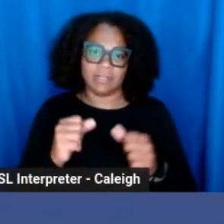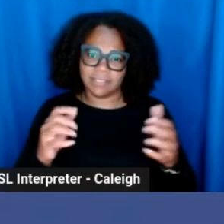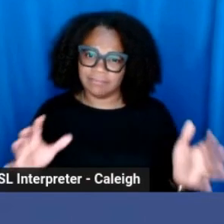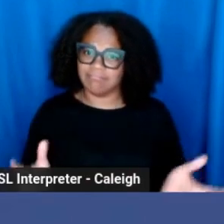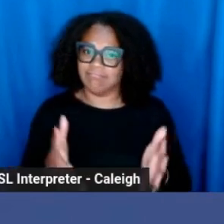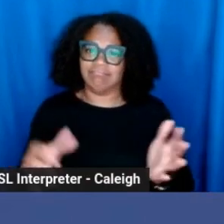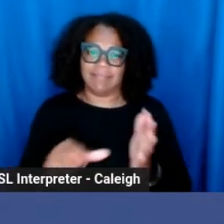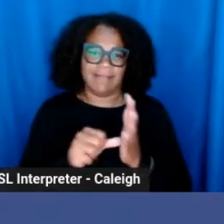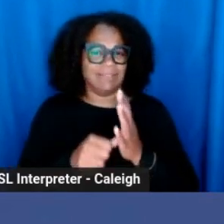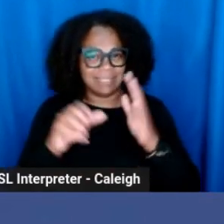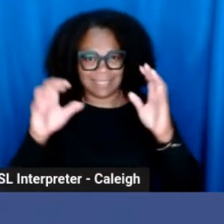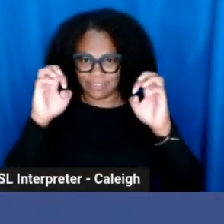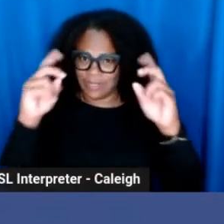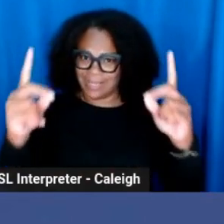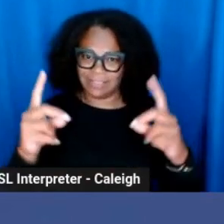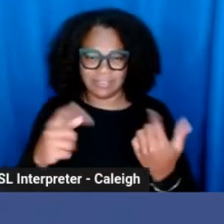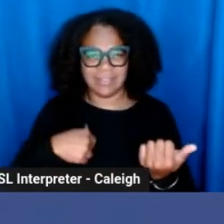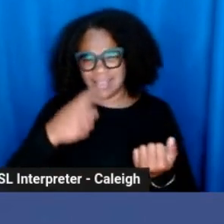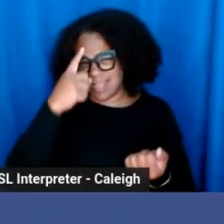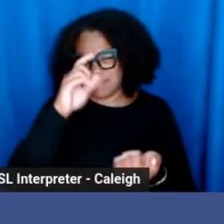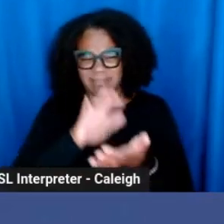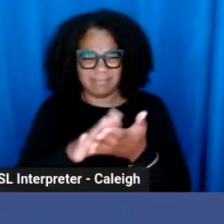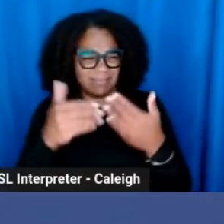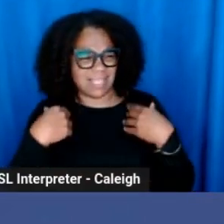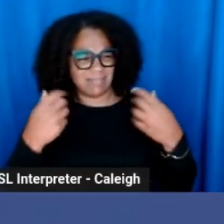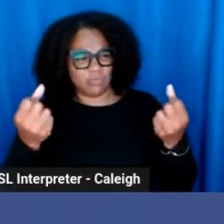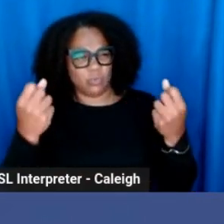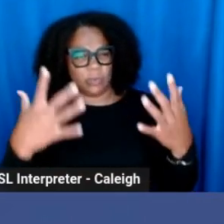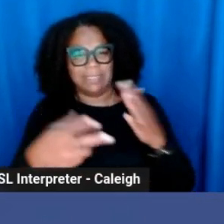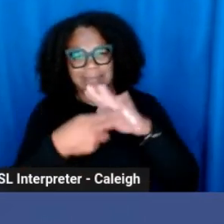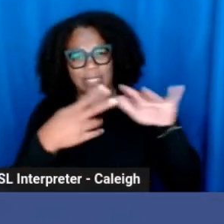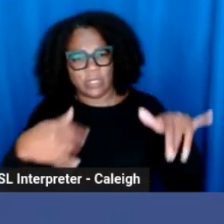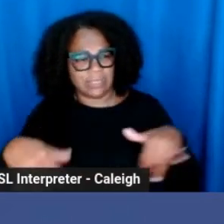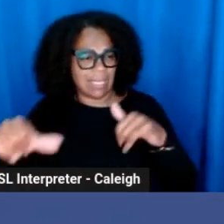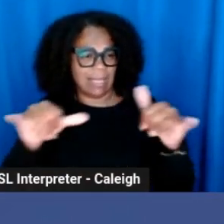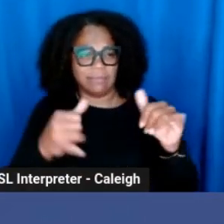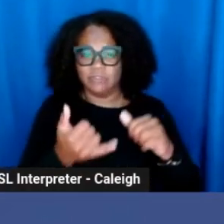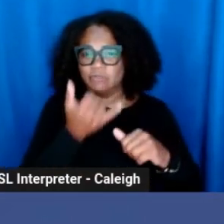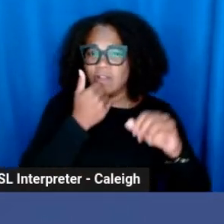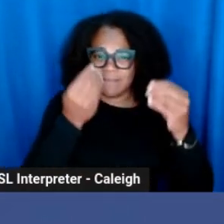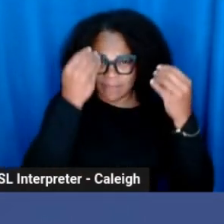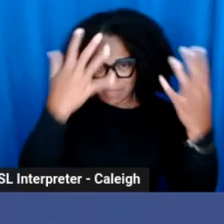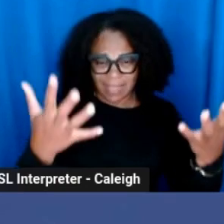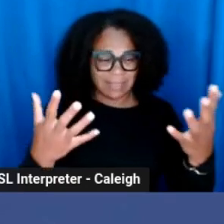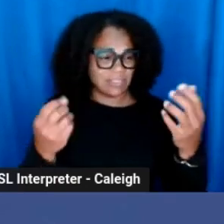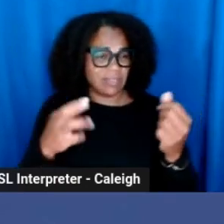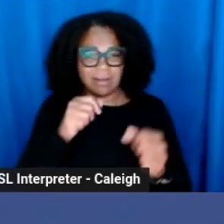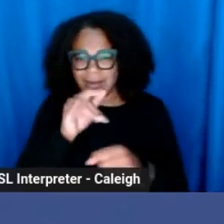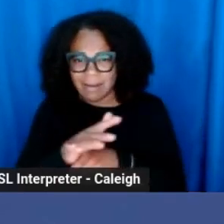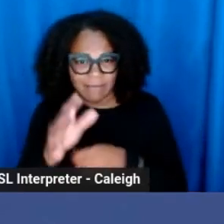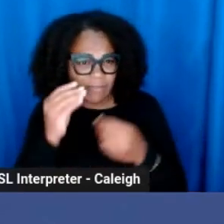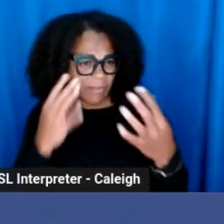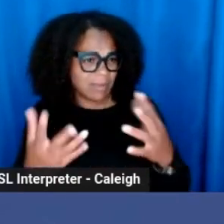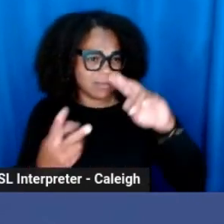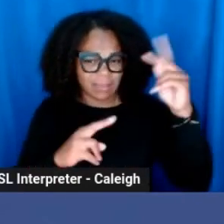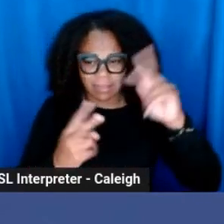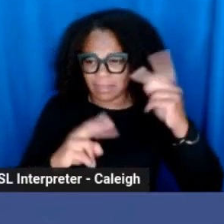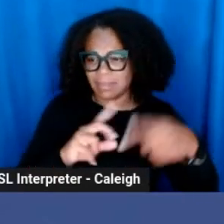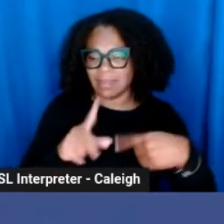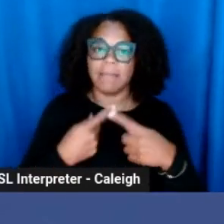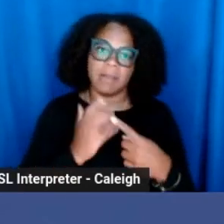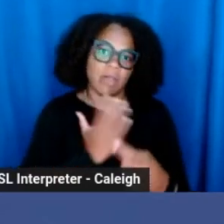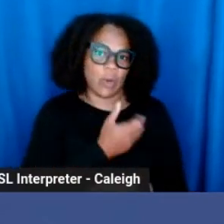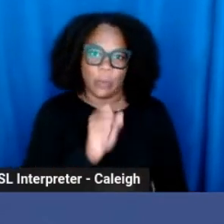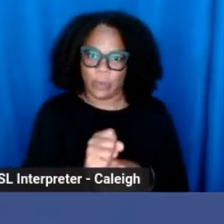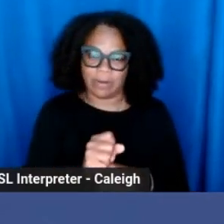believe that there's a lot of stereotypes and misinformation and lack of information around what we do. So I